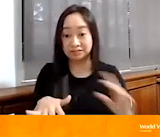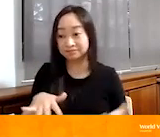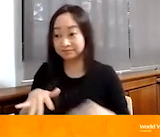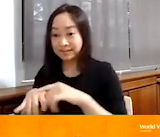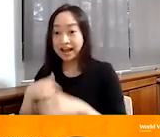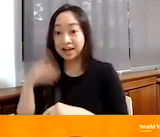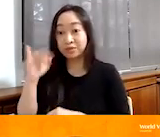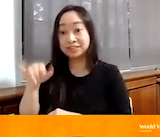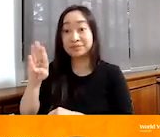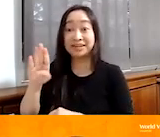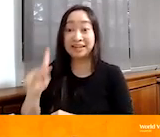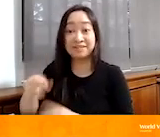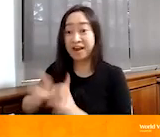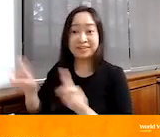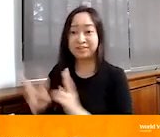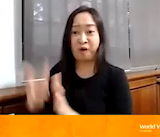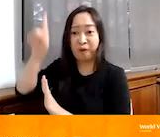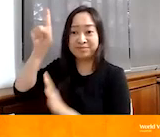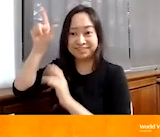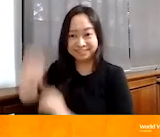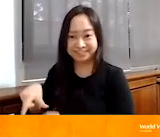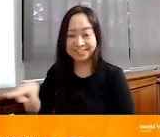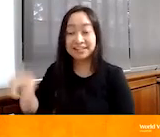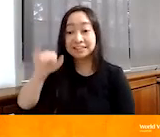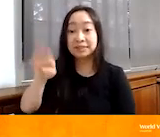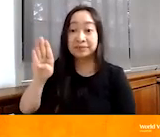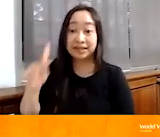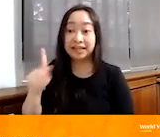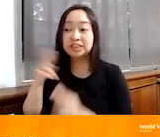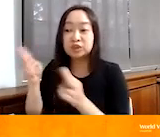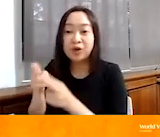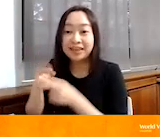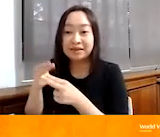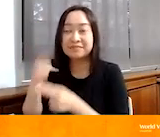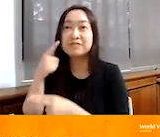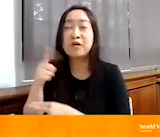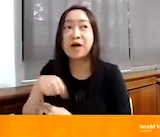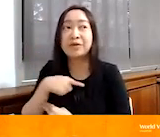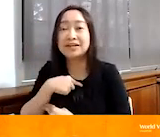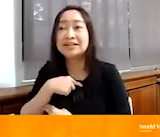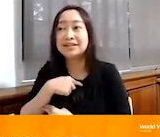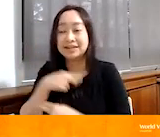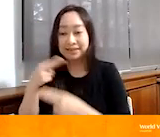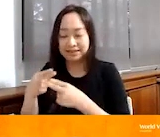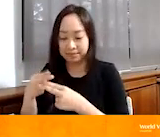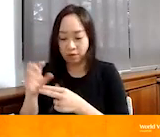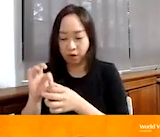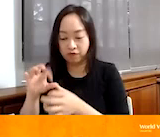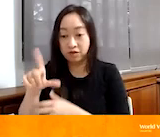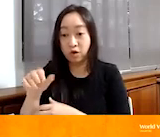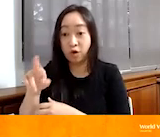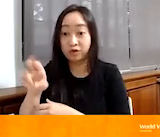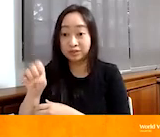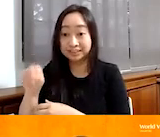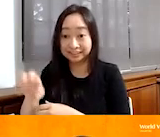JBK is really tall. JBK, by the way, is a short form for the name of Lawrence Boss.